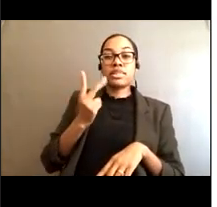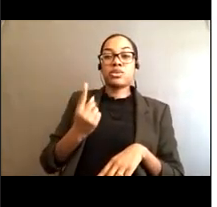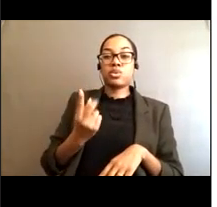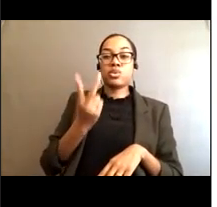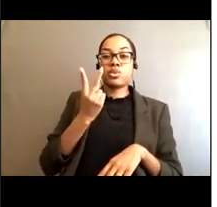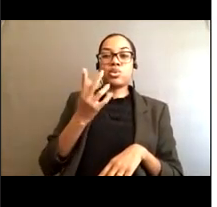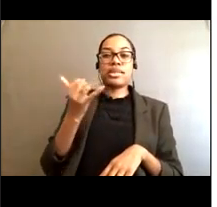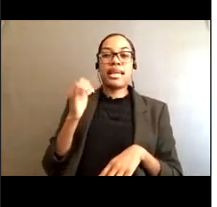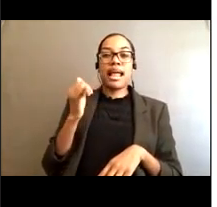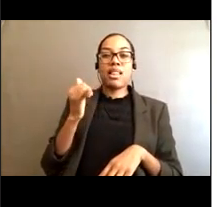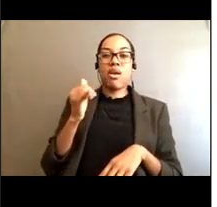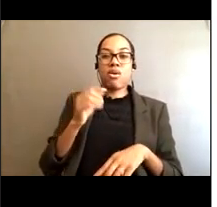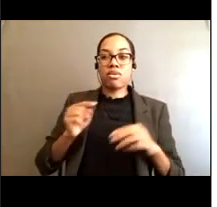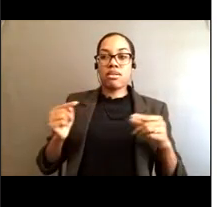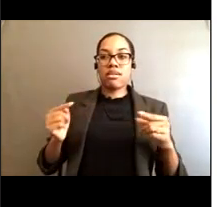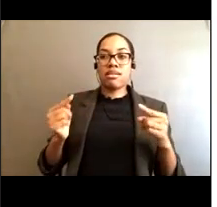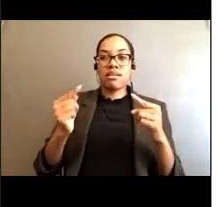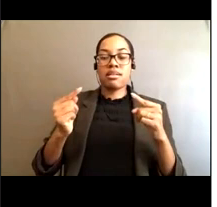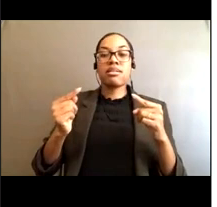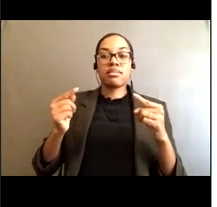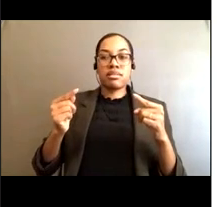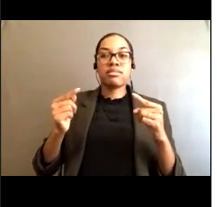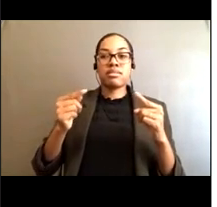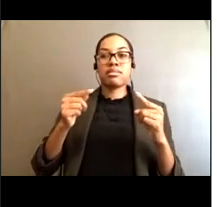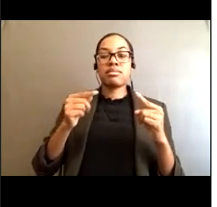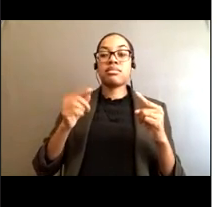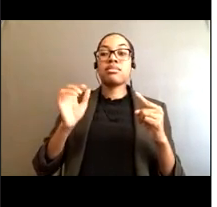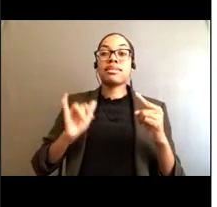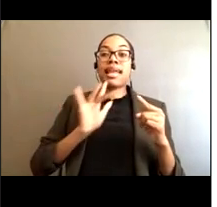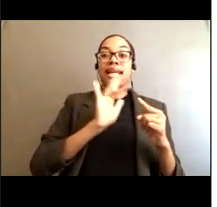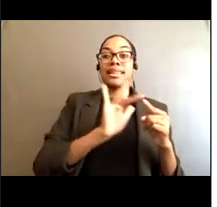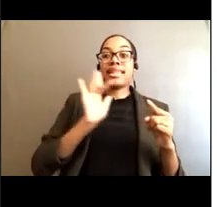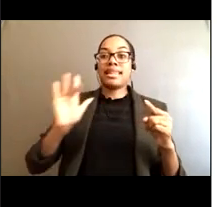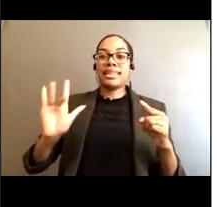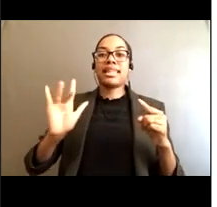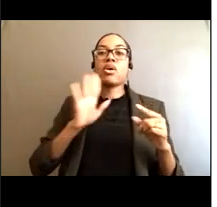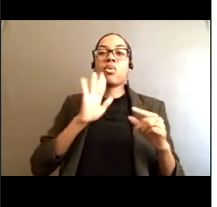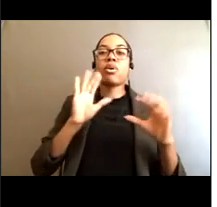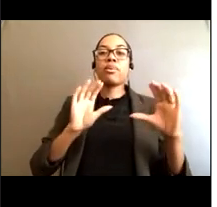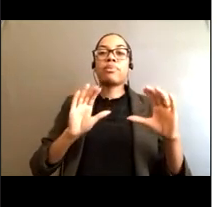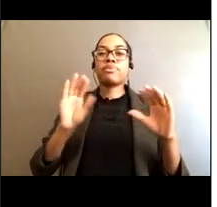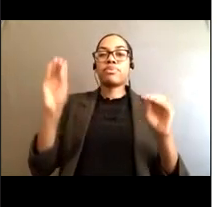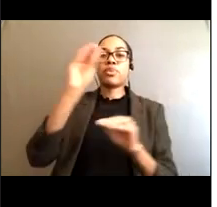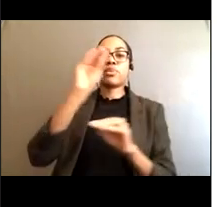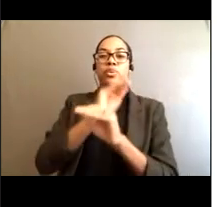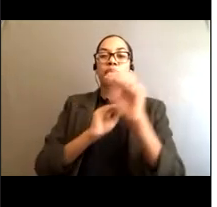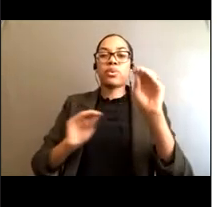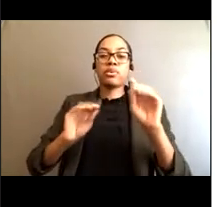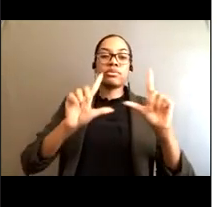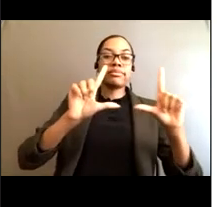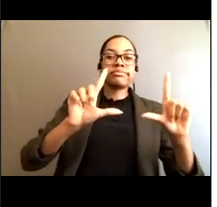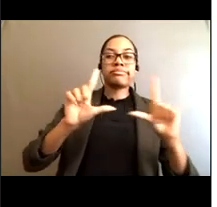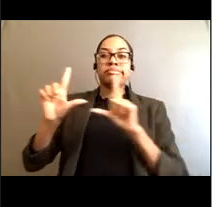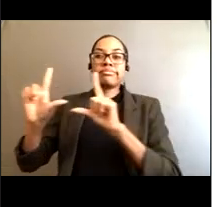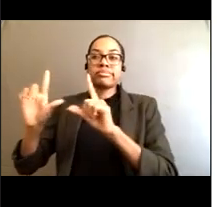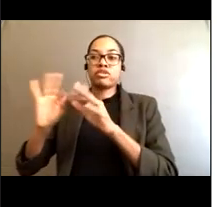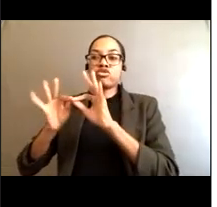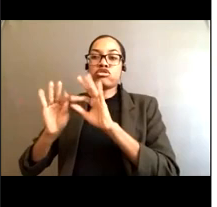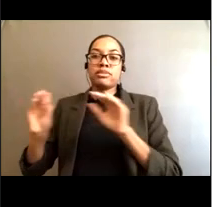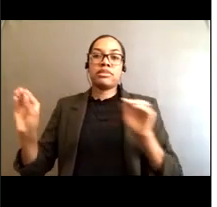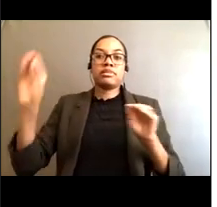screen that will allow you to click and it'll just move around the way you can view this presentation today.